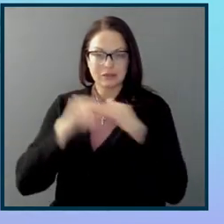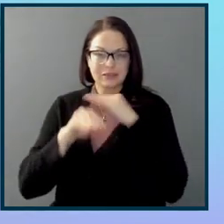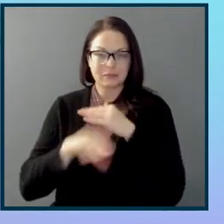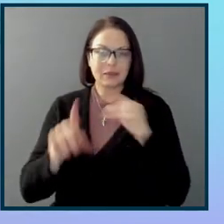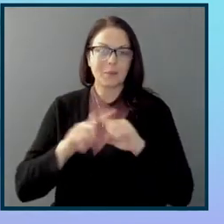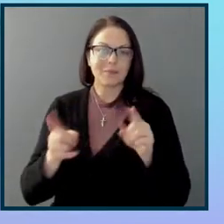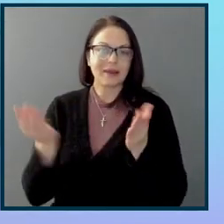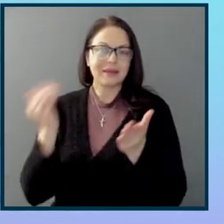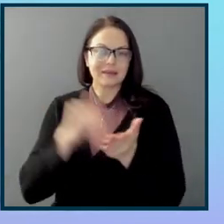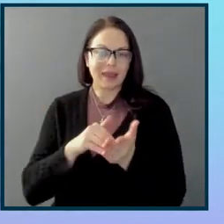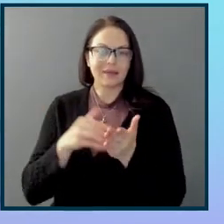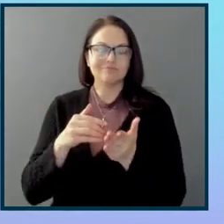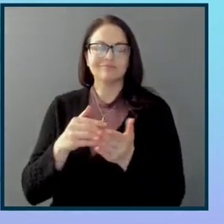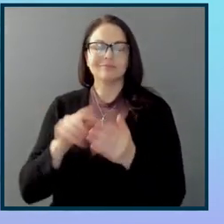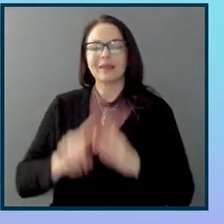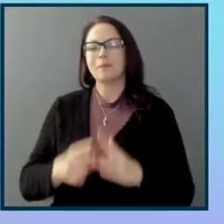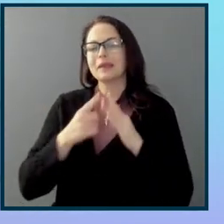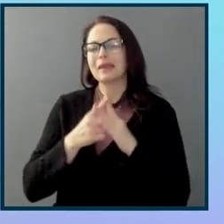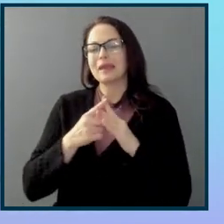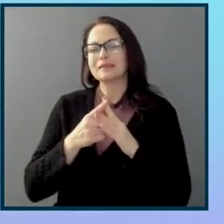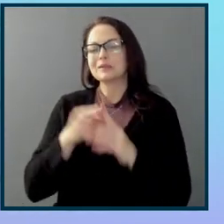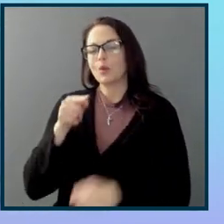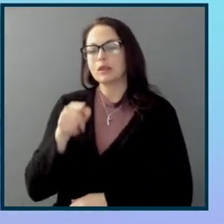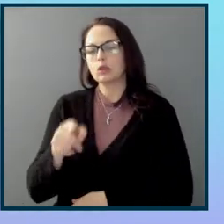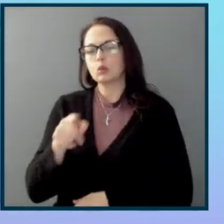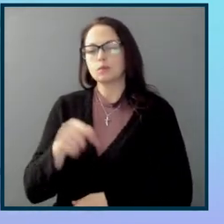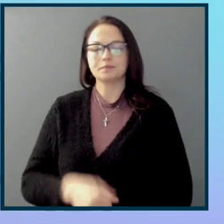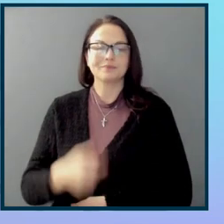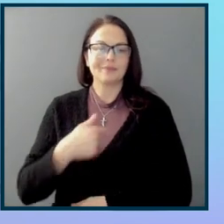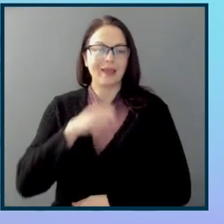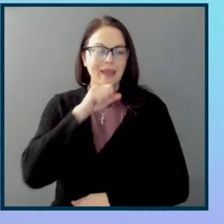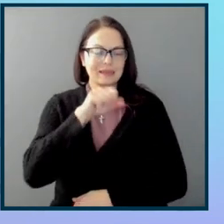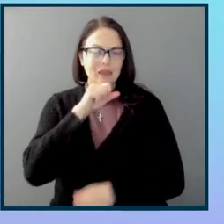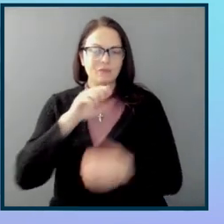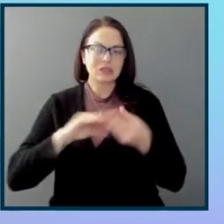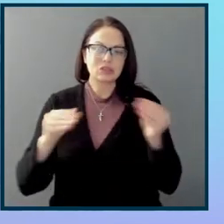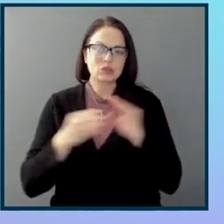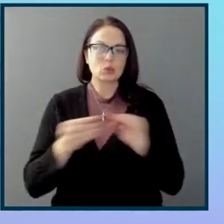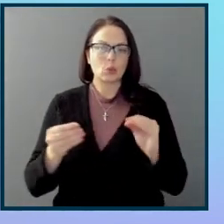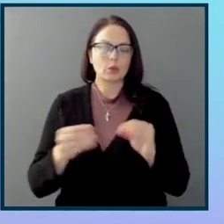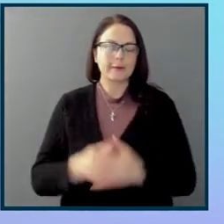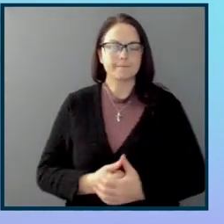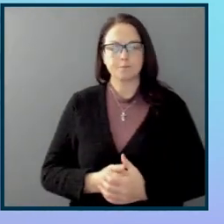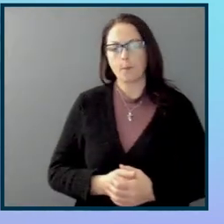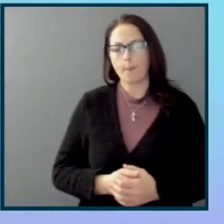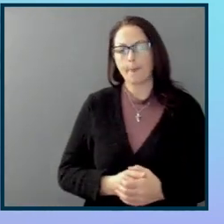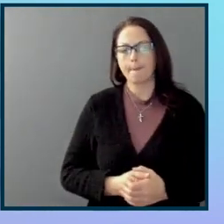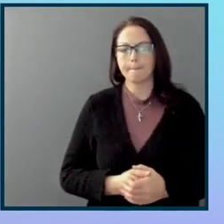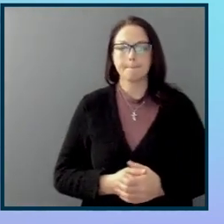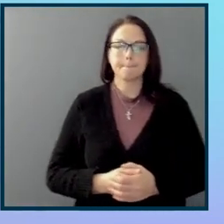again, I think it begins with you. I love the story of this little girl. You know,